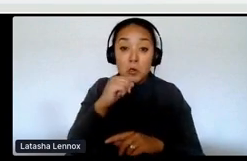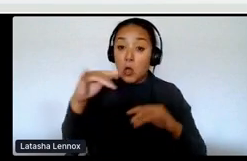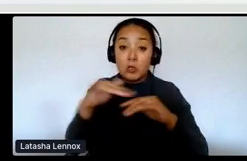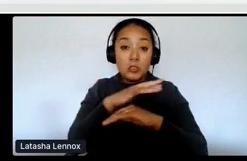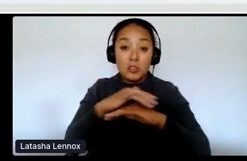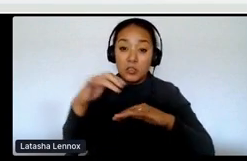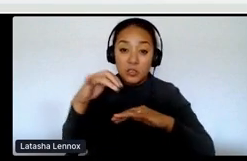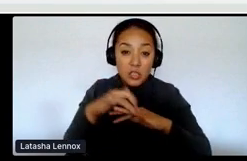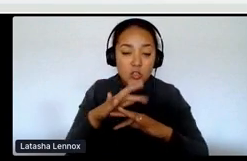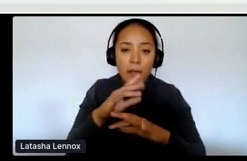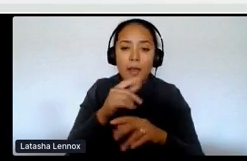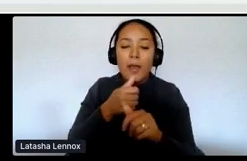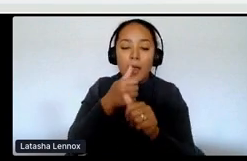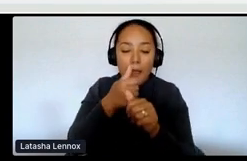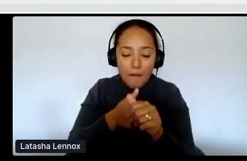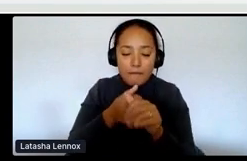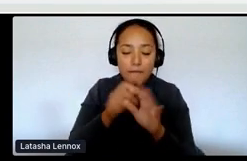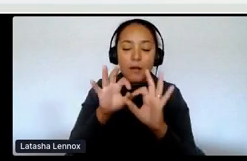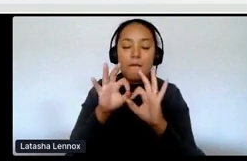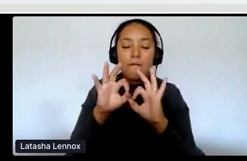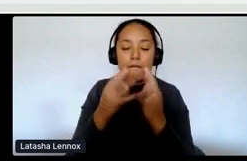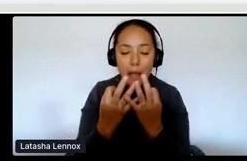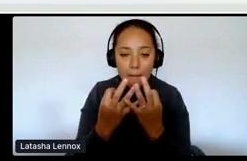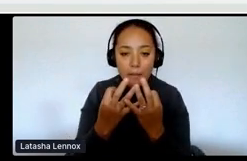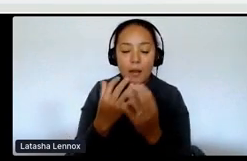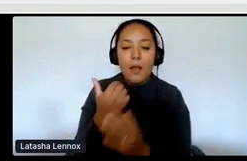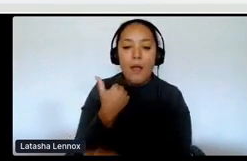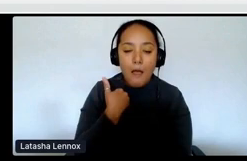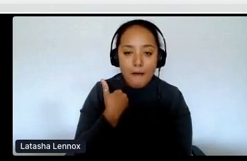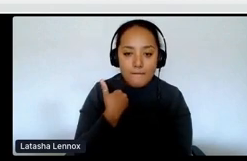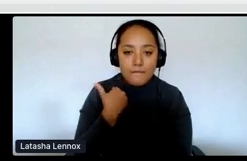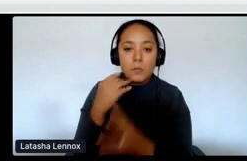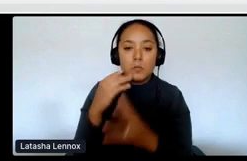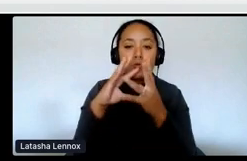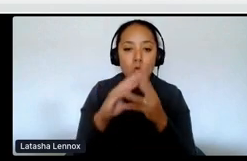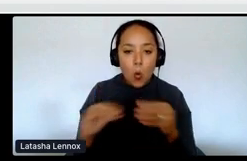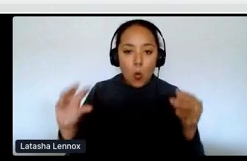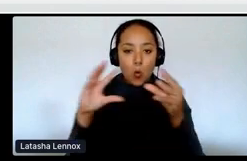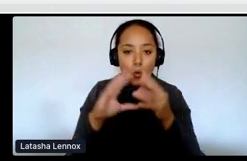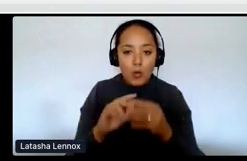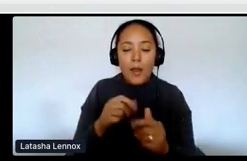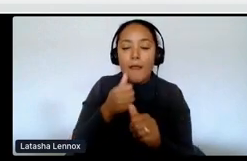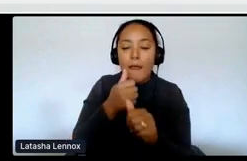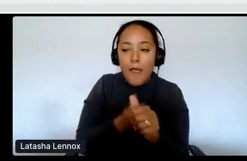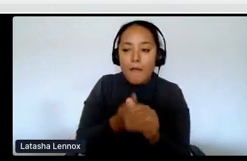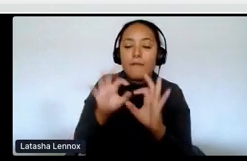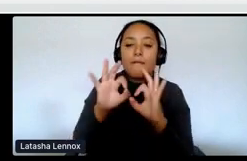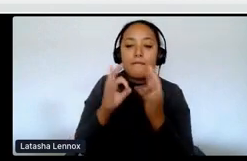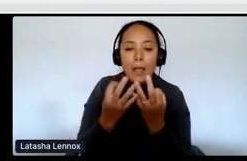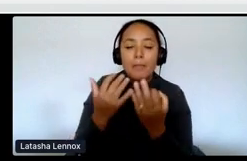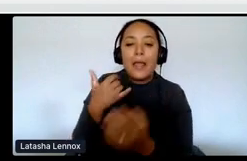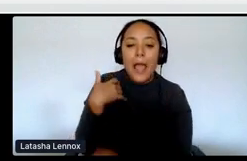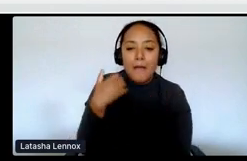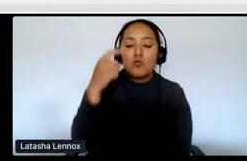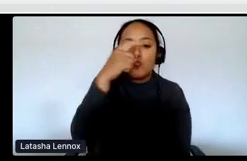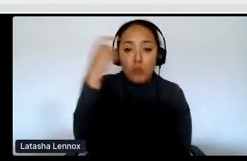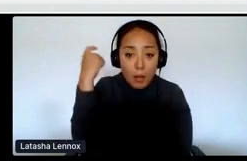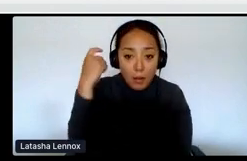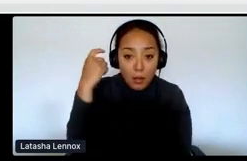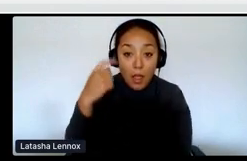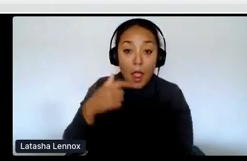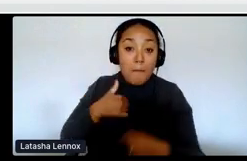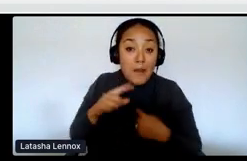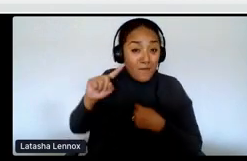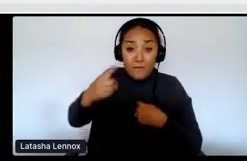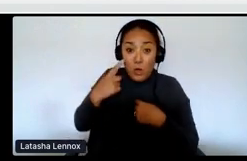single family has a story. Every single family has that trauma because, you know, I am the first generation that did not go on